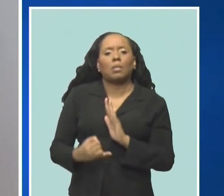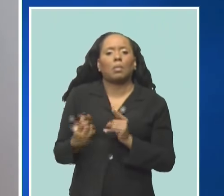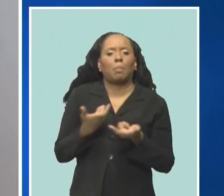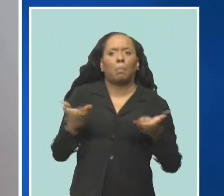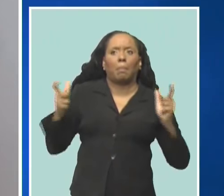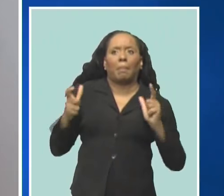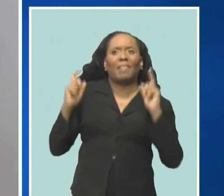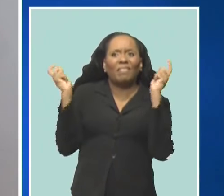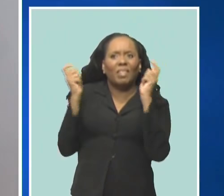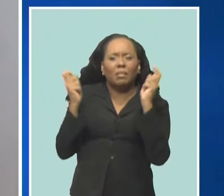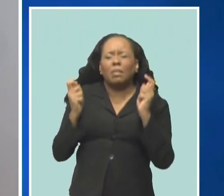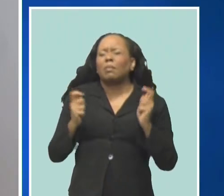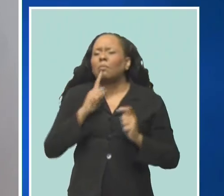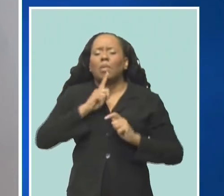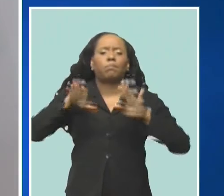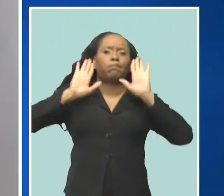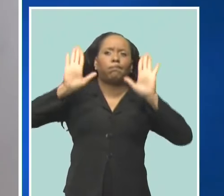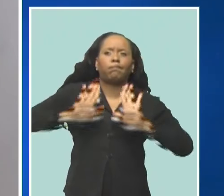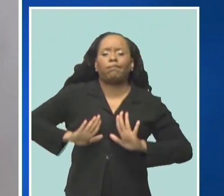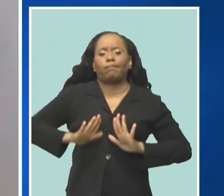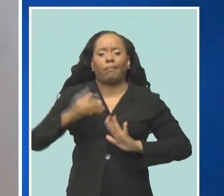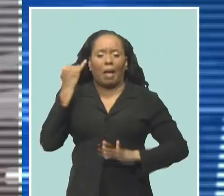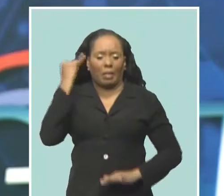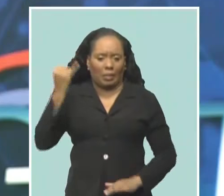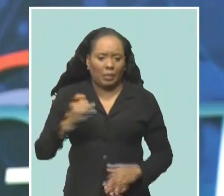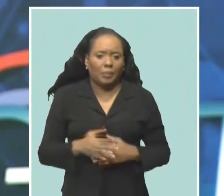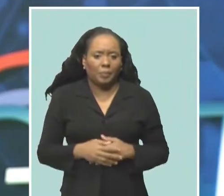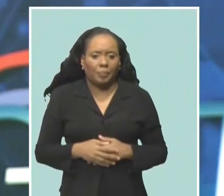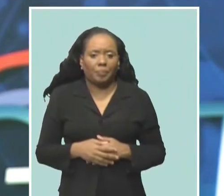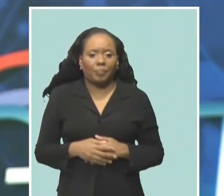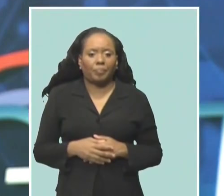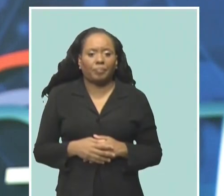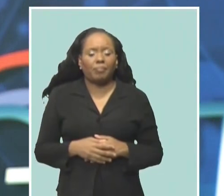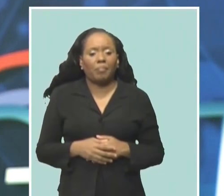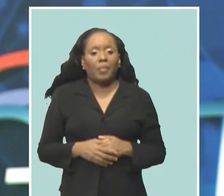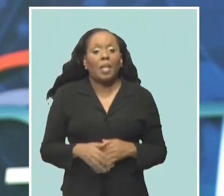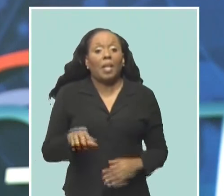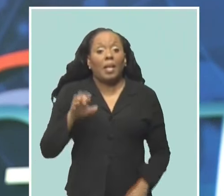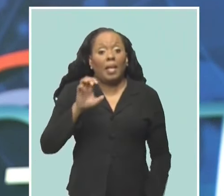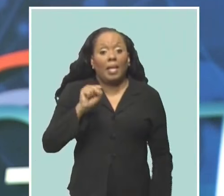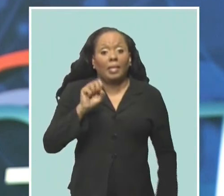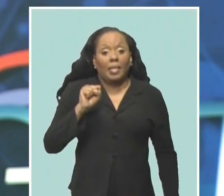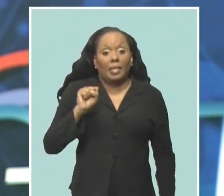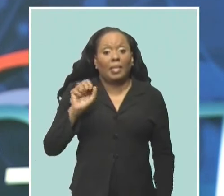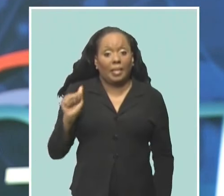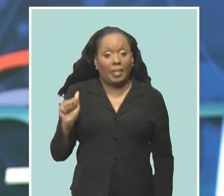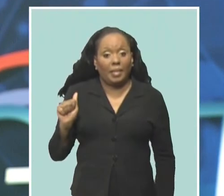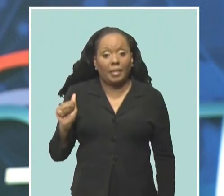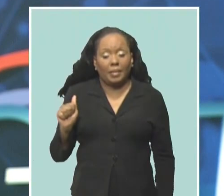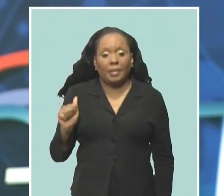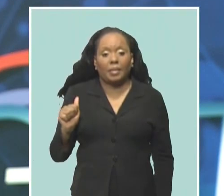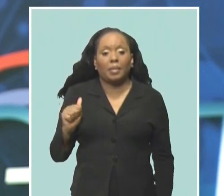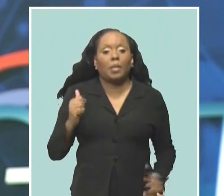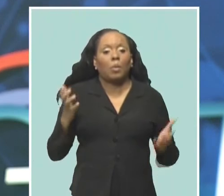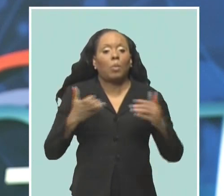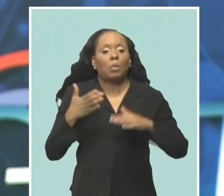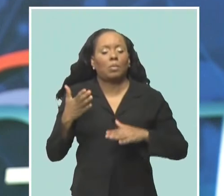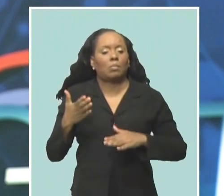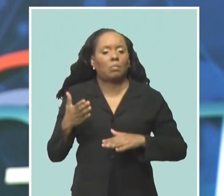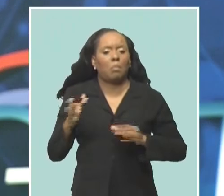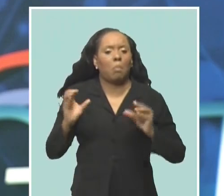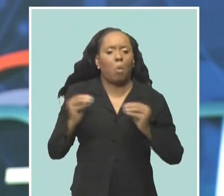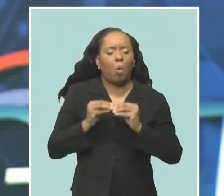is an excellent initiative. The Sanitation Service Authority is aiming to improve garbage